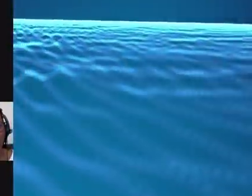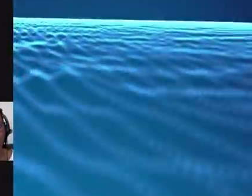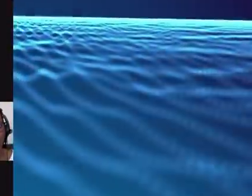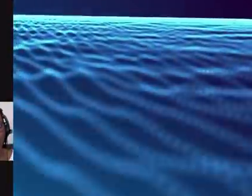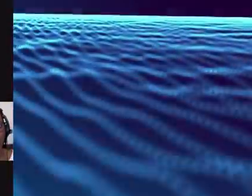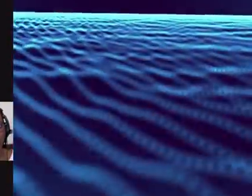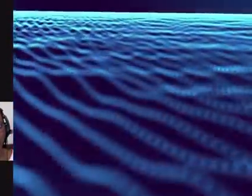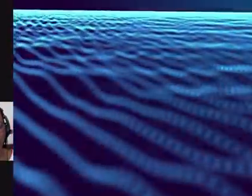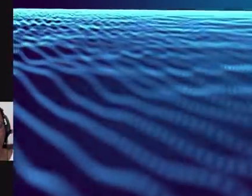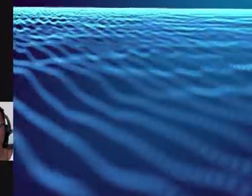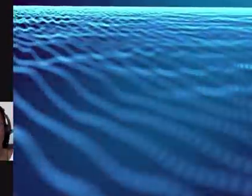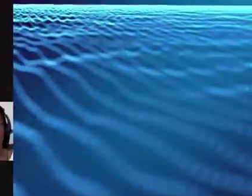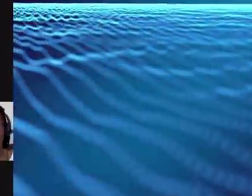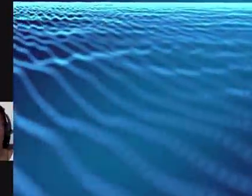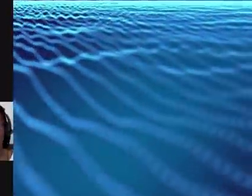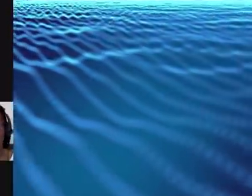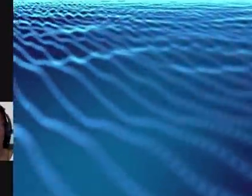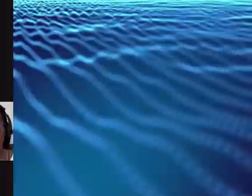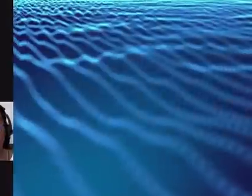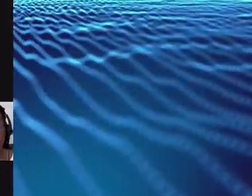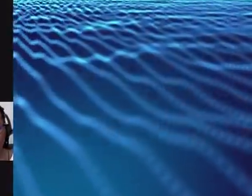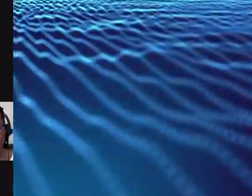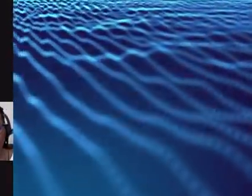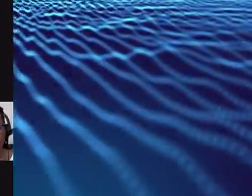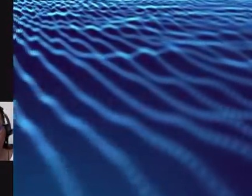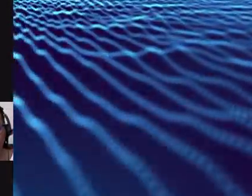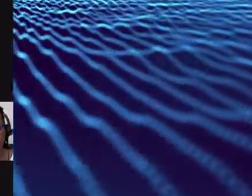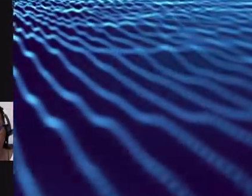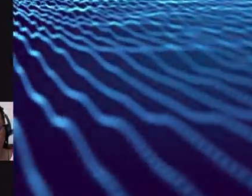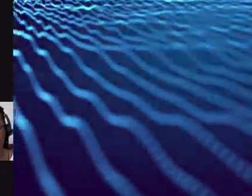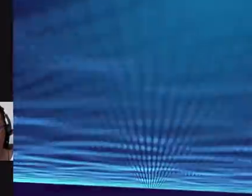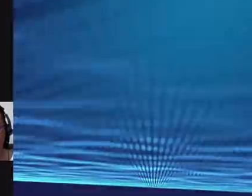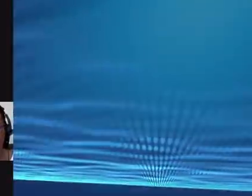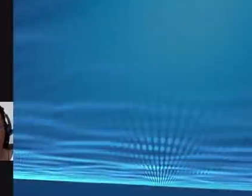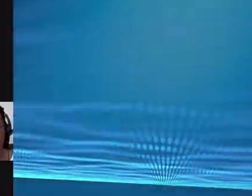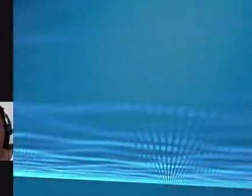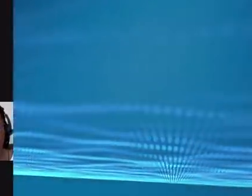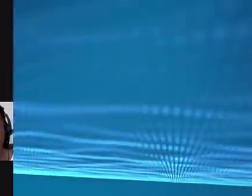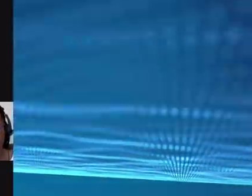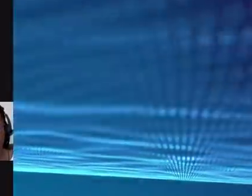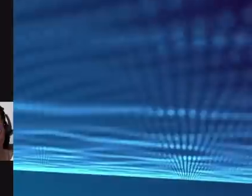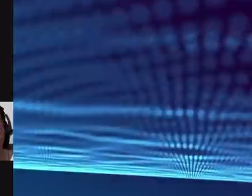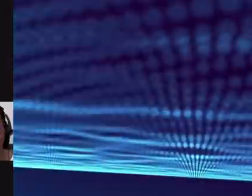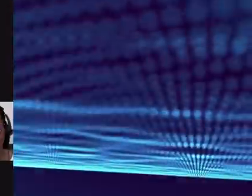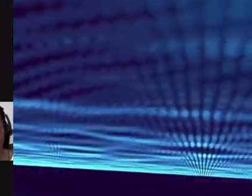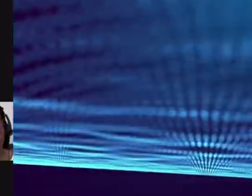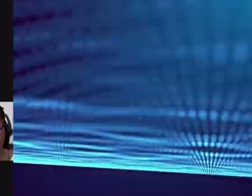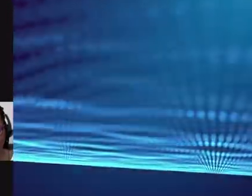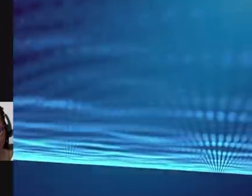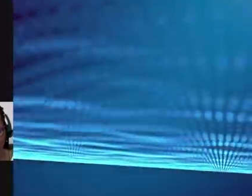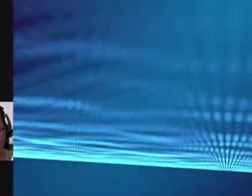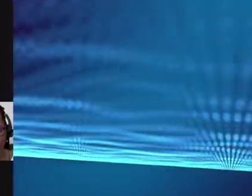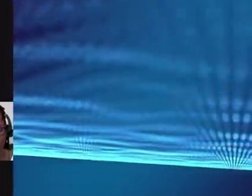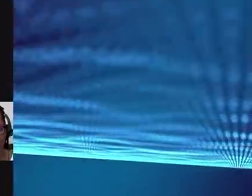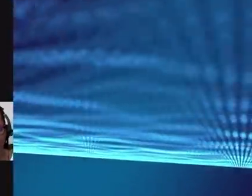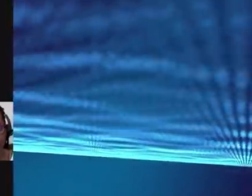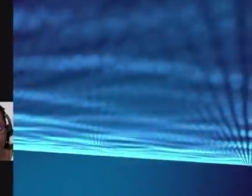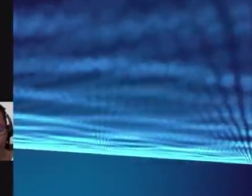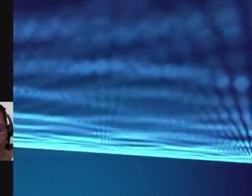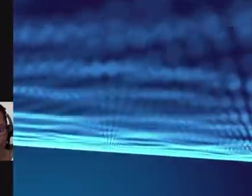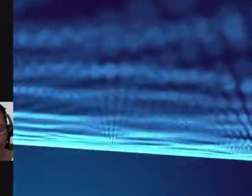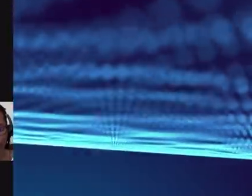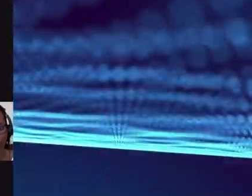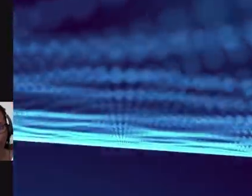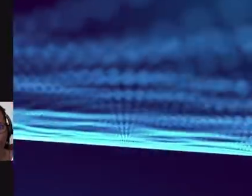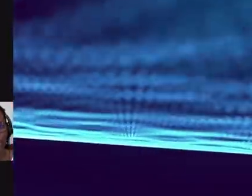scenarios suggested 90 for 100,000. Let's keep that figure in mind 90 for 100,000 at that